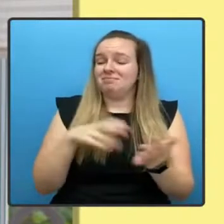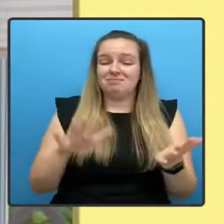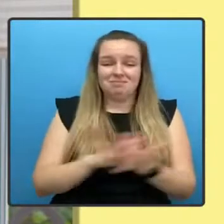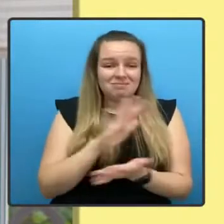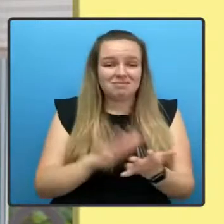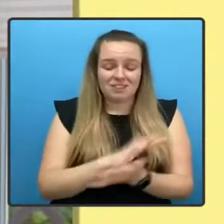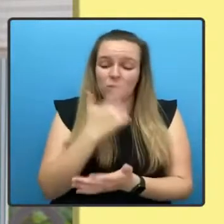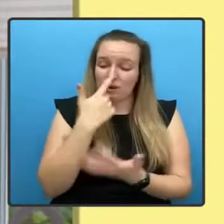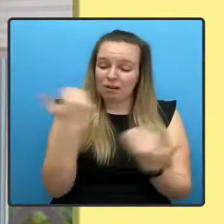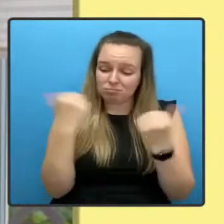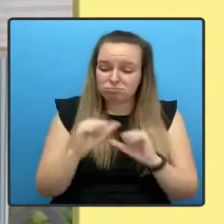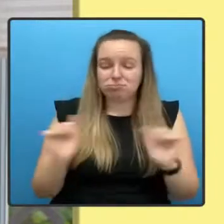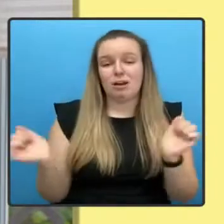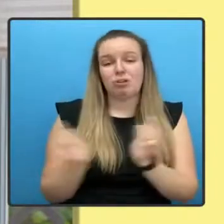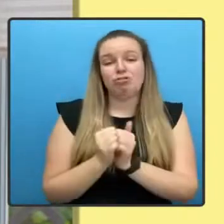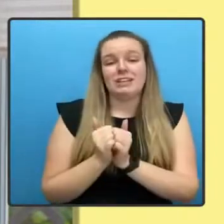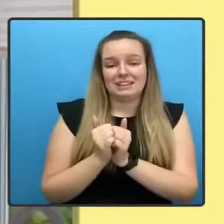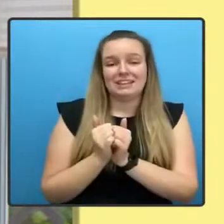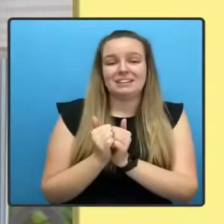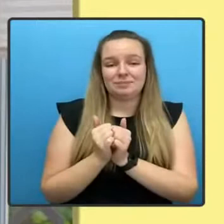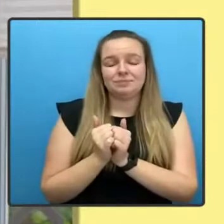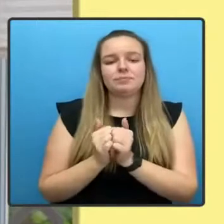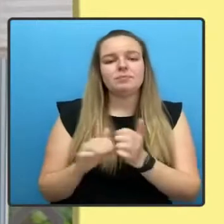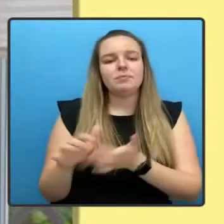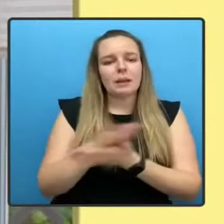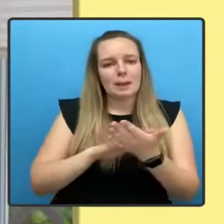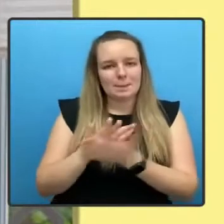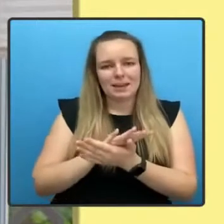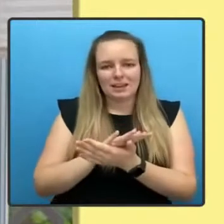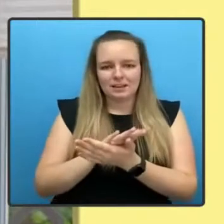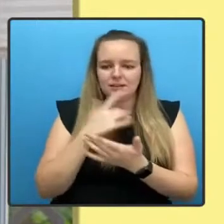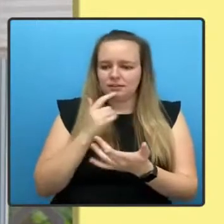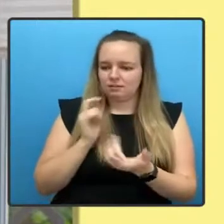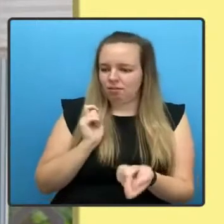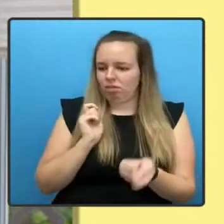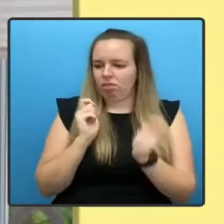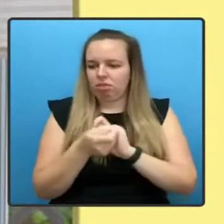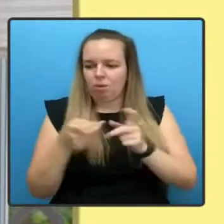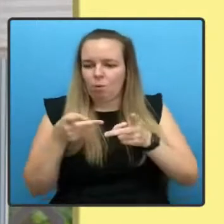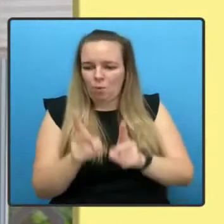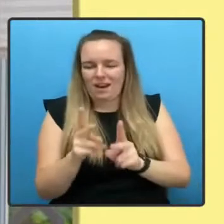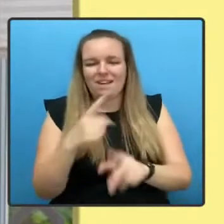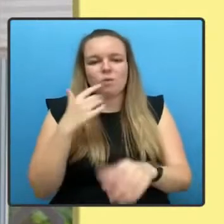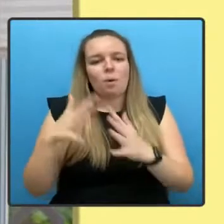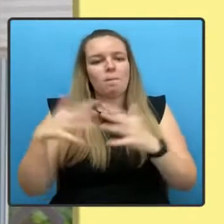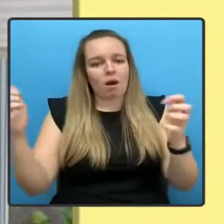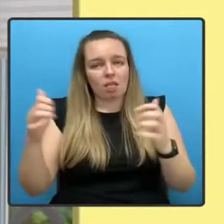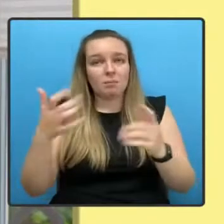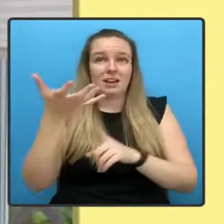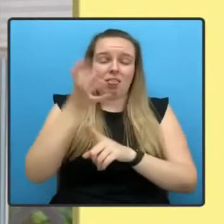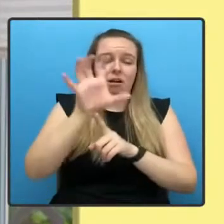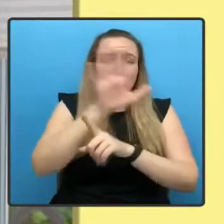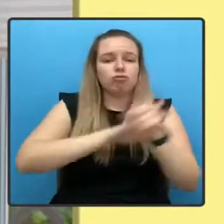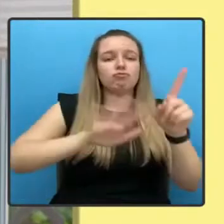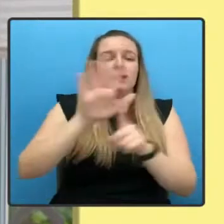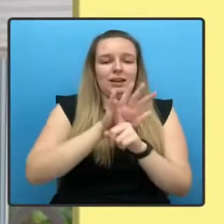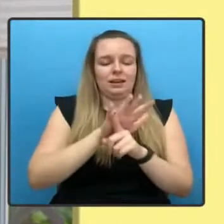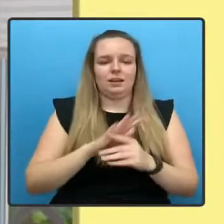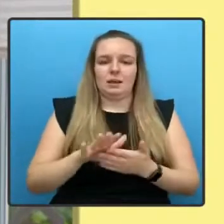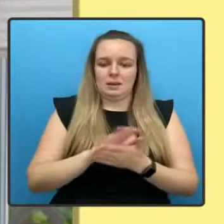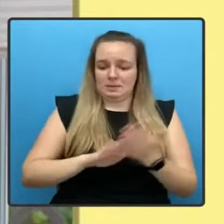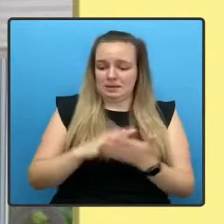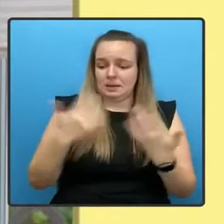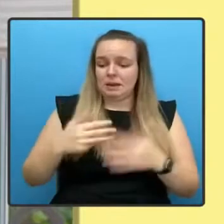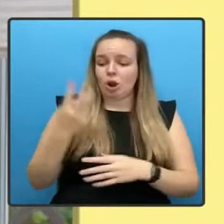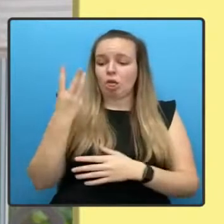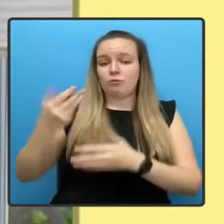It means a change of gear for our parliament and our country. It means after three terms of government that